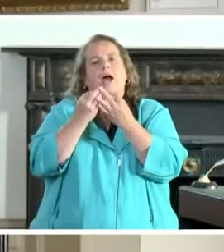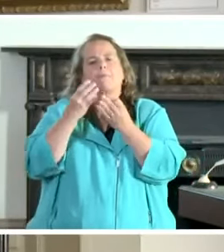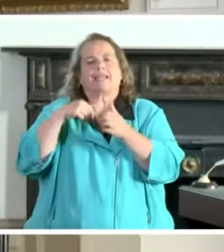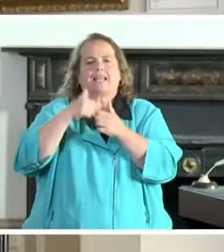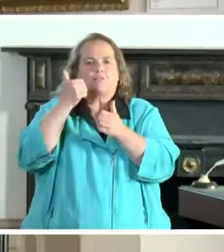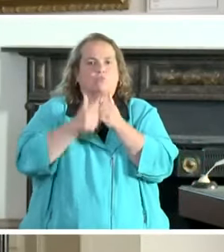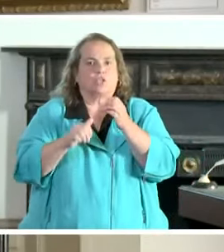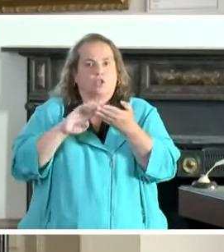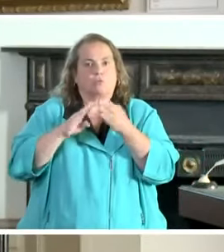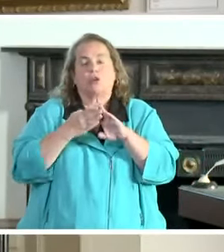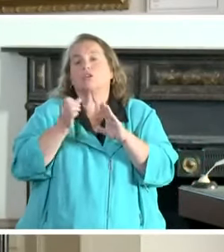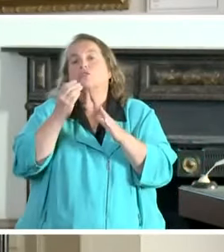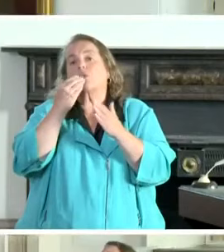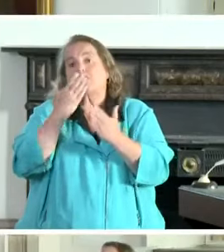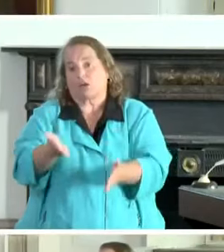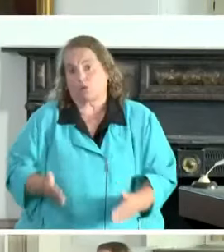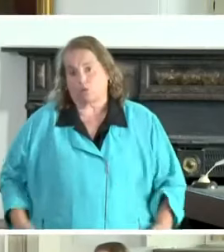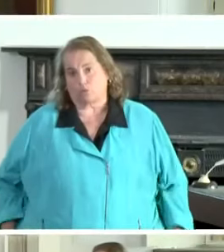community. So thank you.